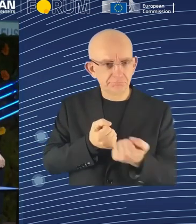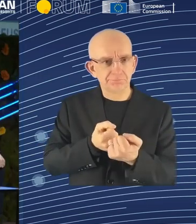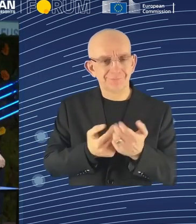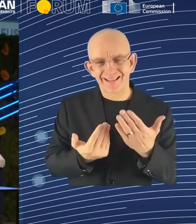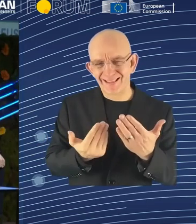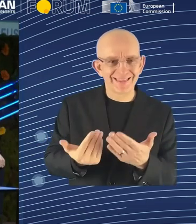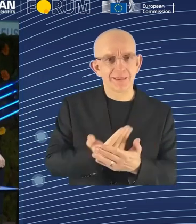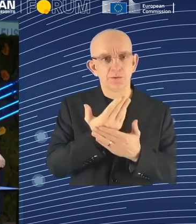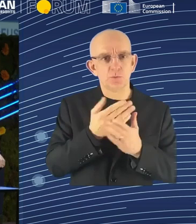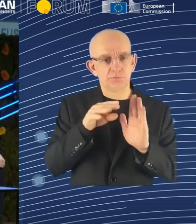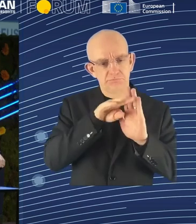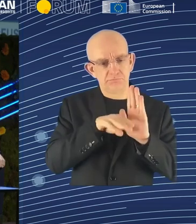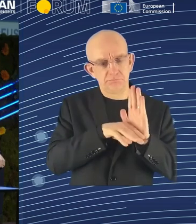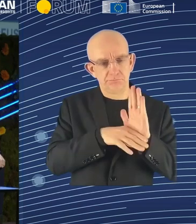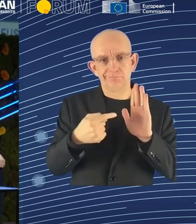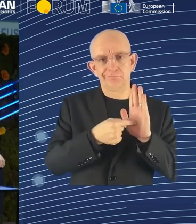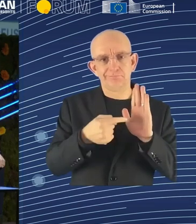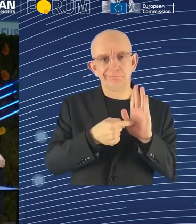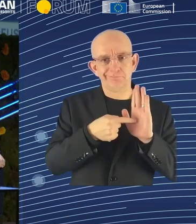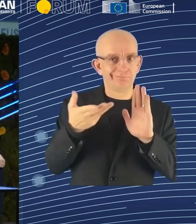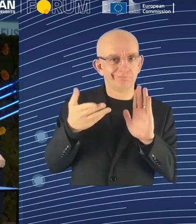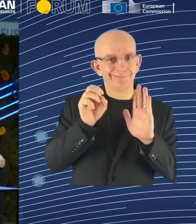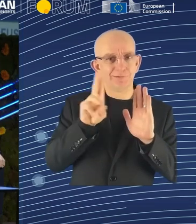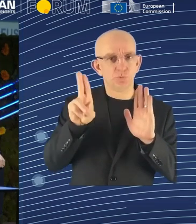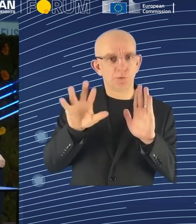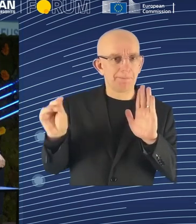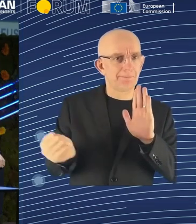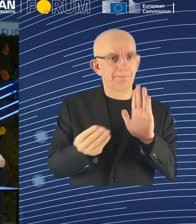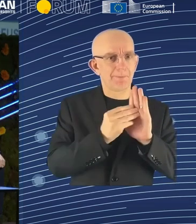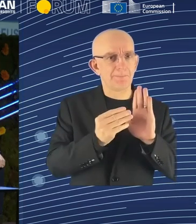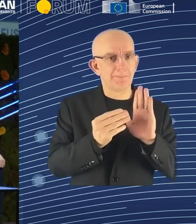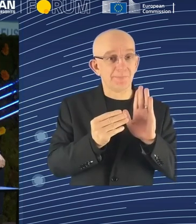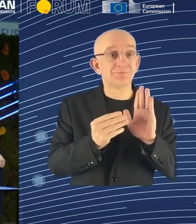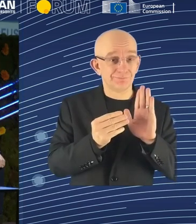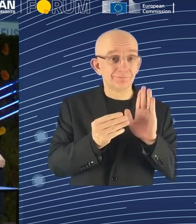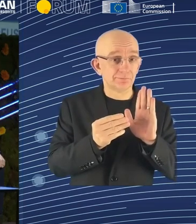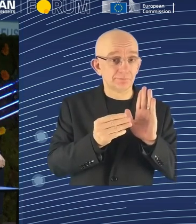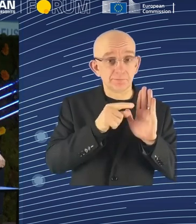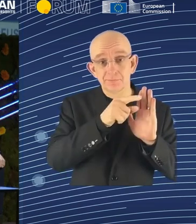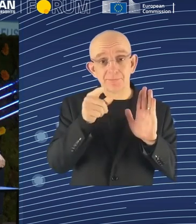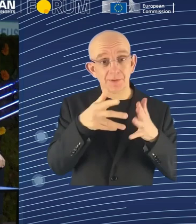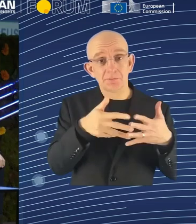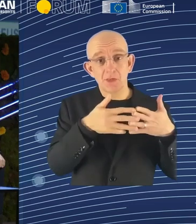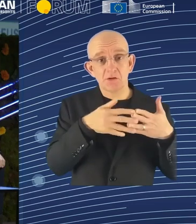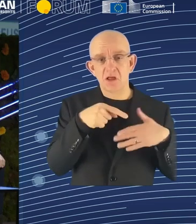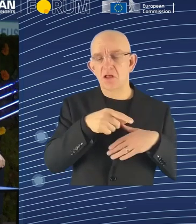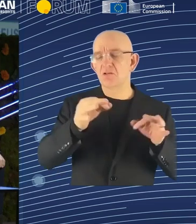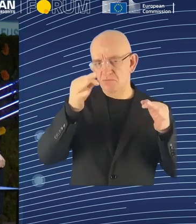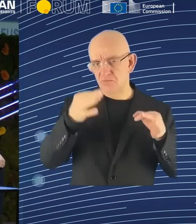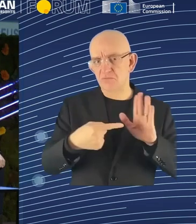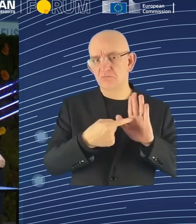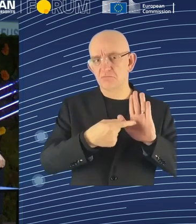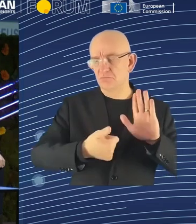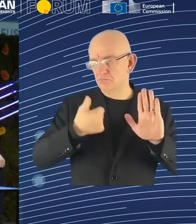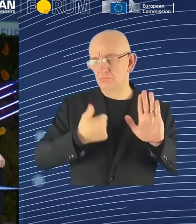up from the North America individual, 96%. So, you know, it will transform the labor market.